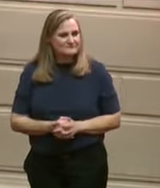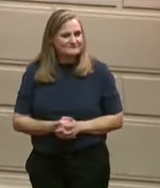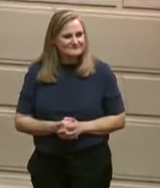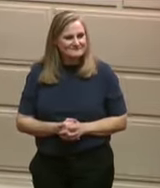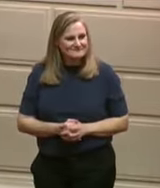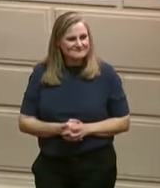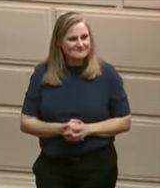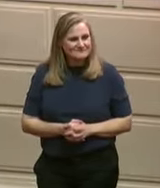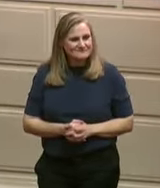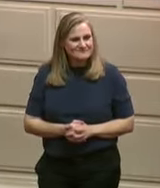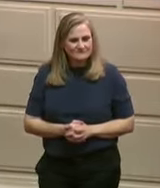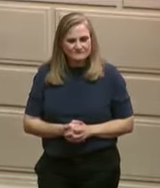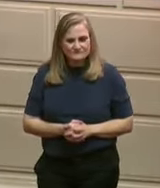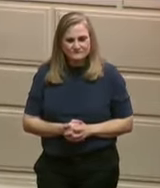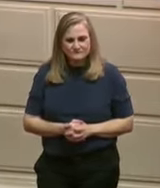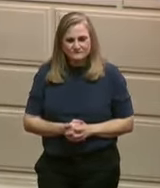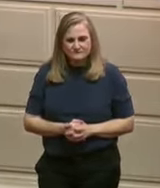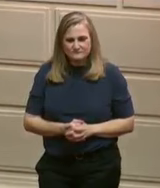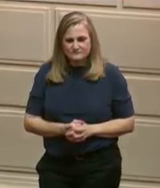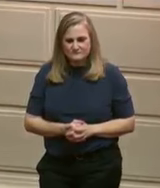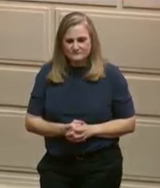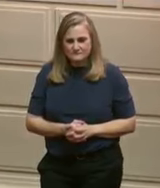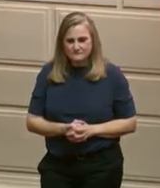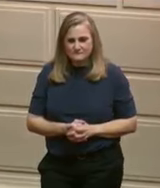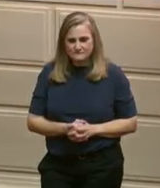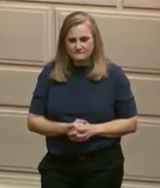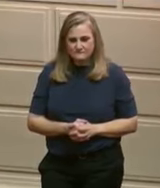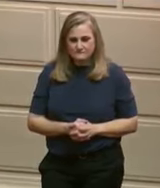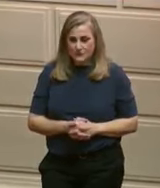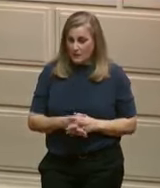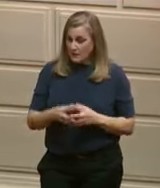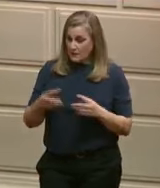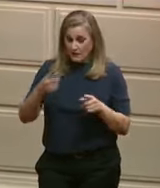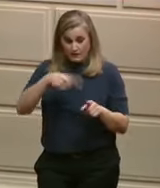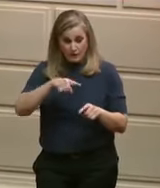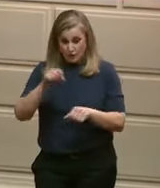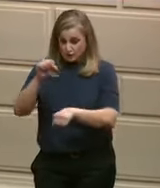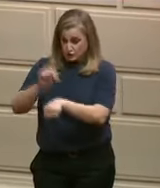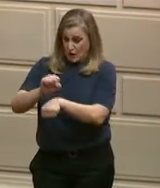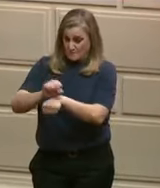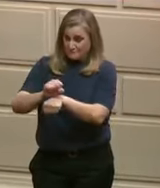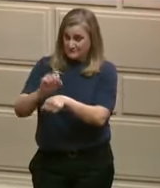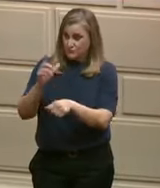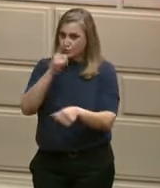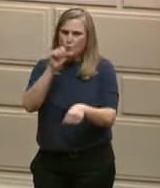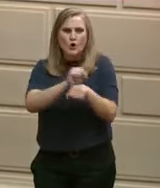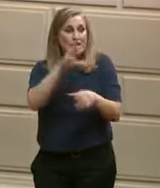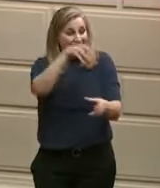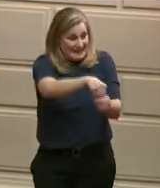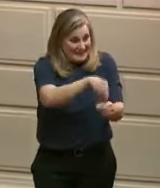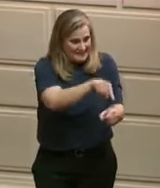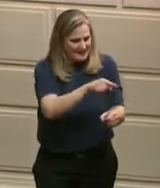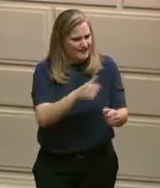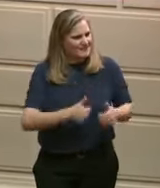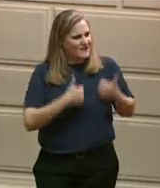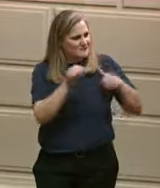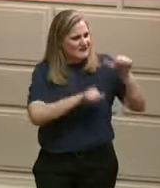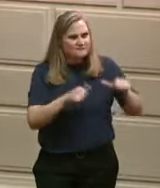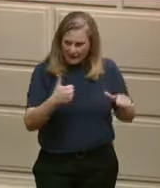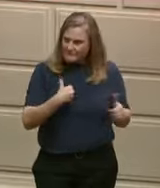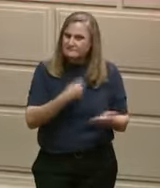Jobs in the life science sector are good-paying jobs, usually commanding six figures.